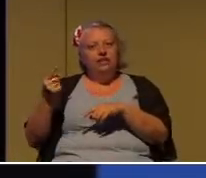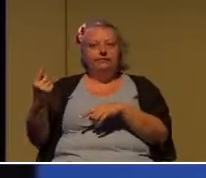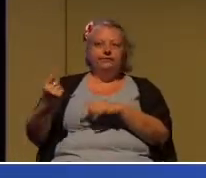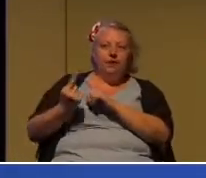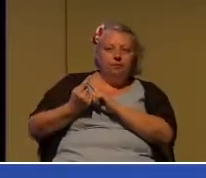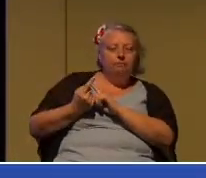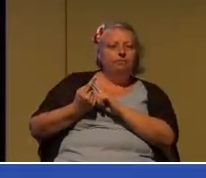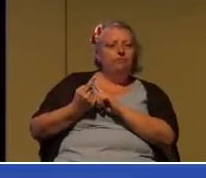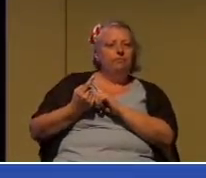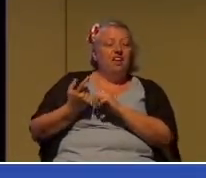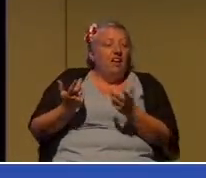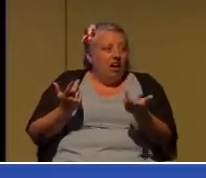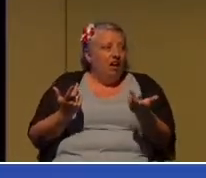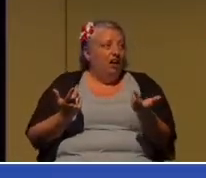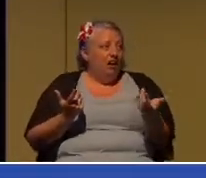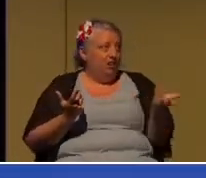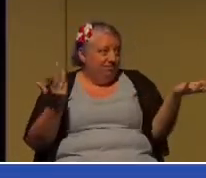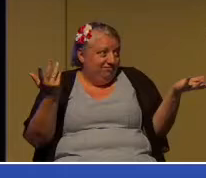Take care of your own problems.